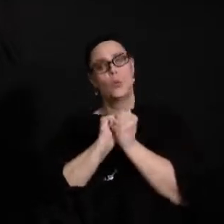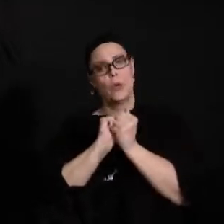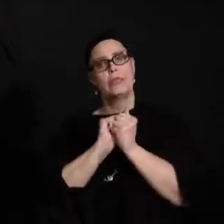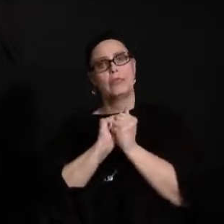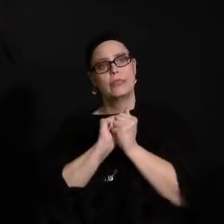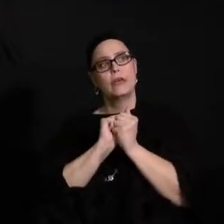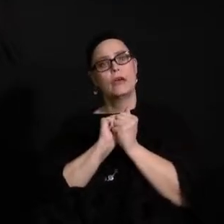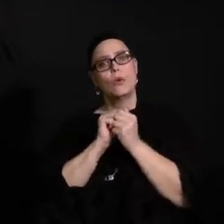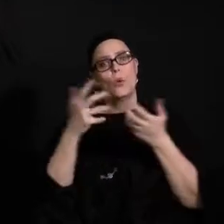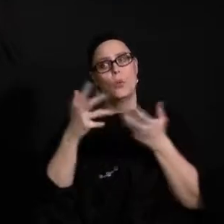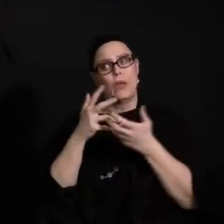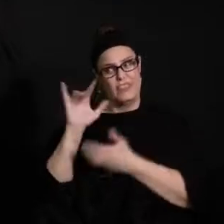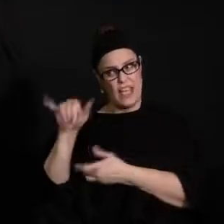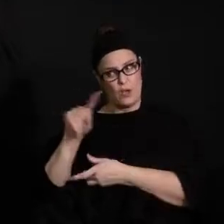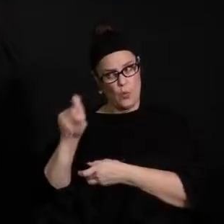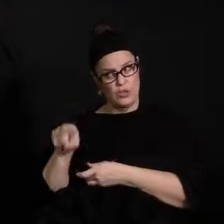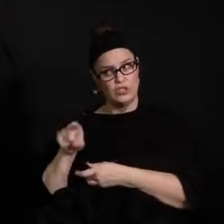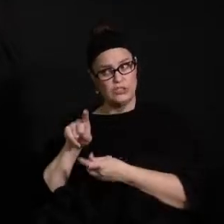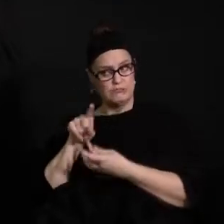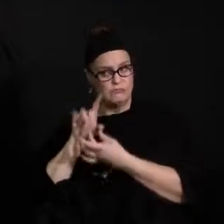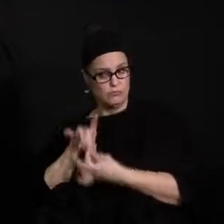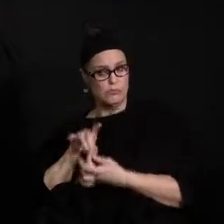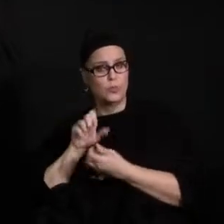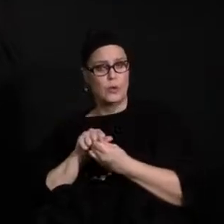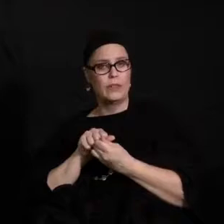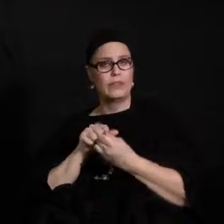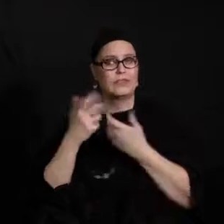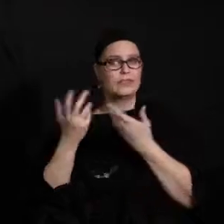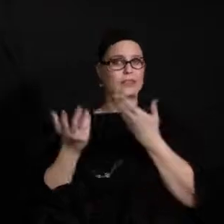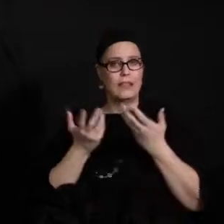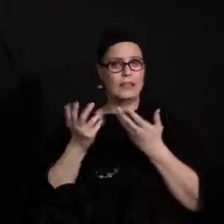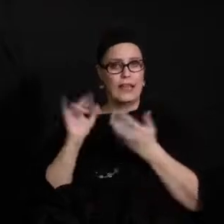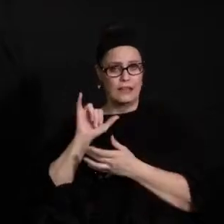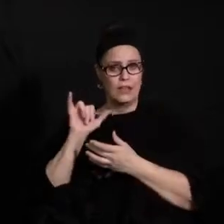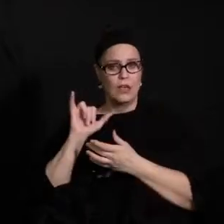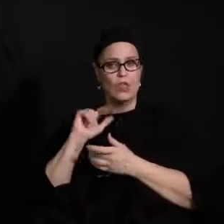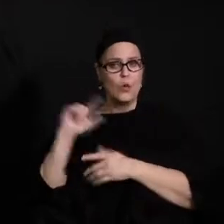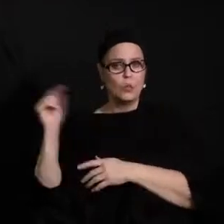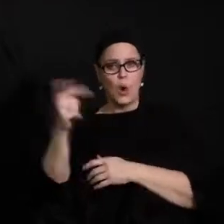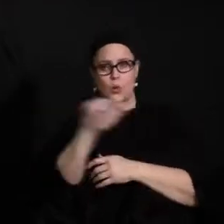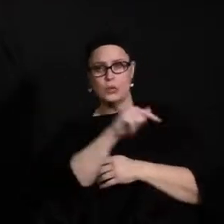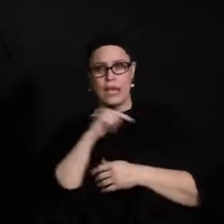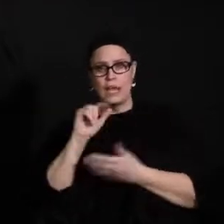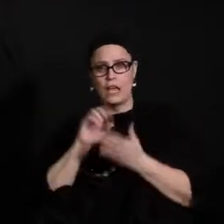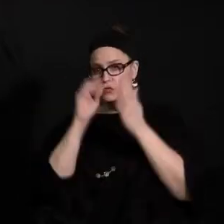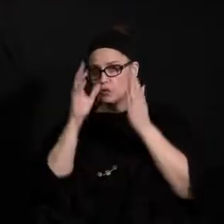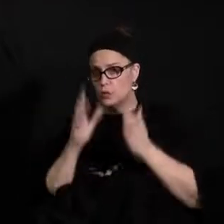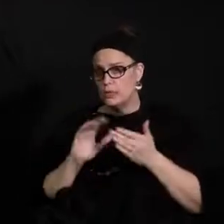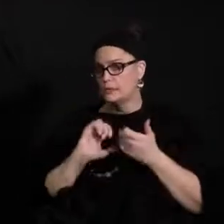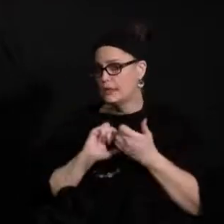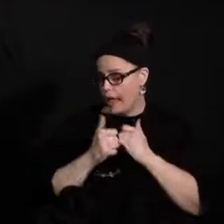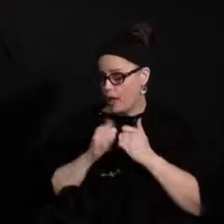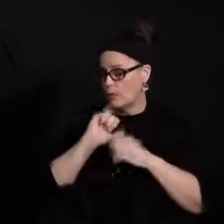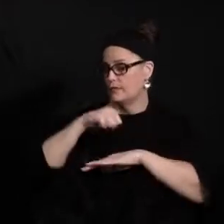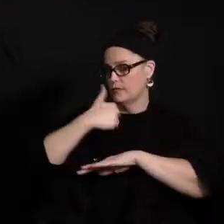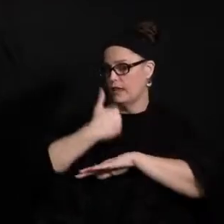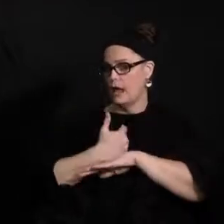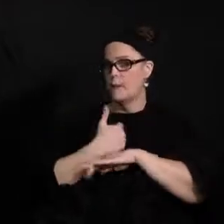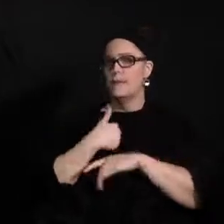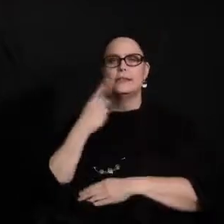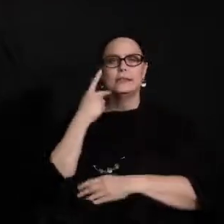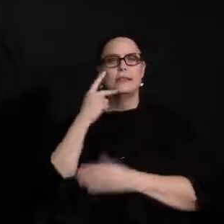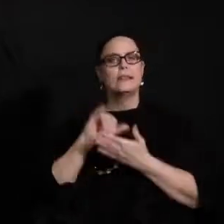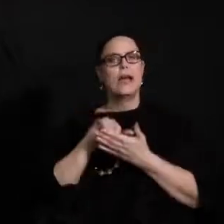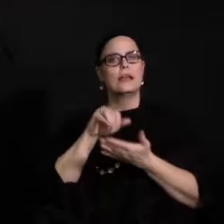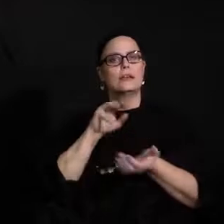what the question you've asked regarding just the rotating of students and how they've set that up. And I see Dr. Brown,